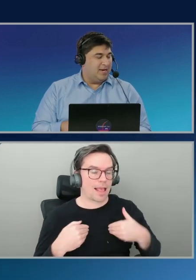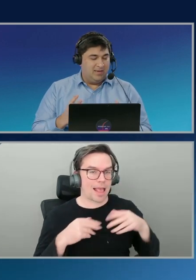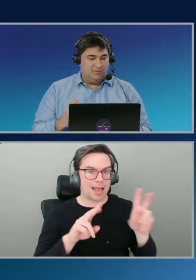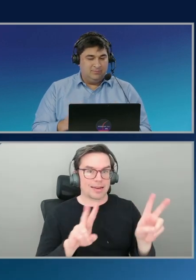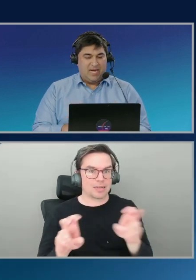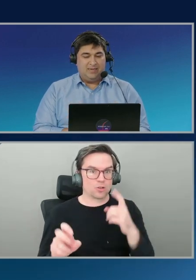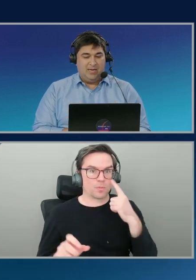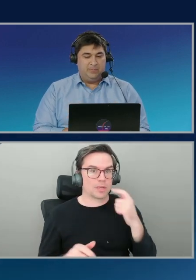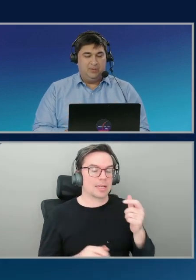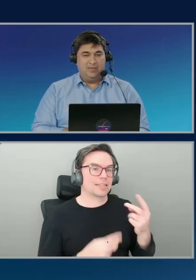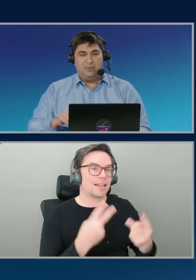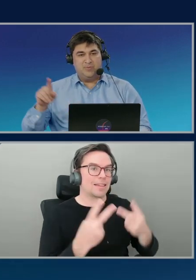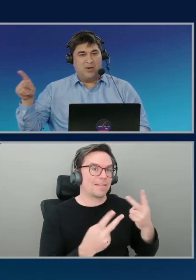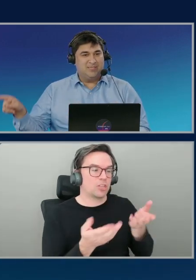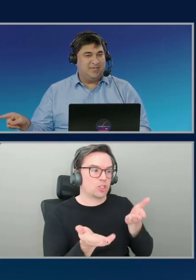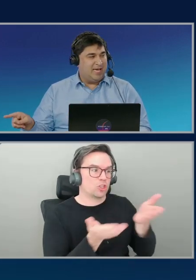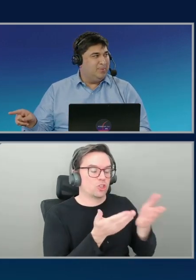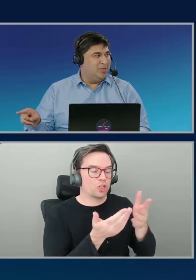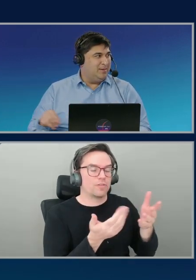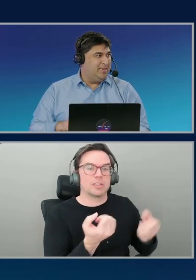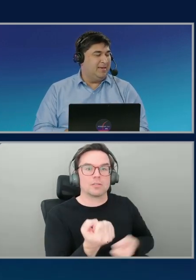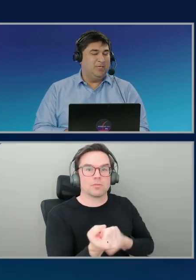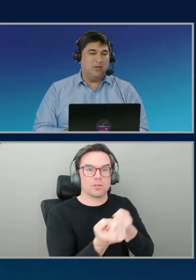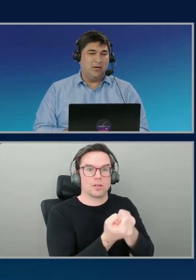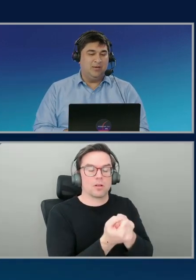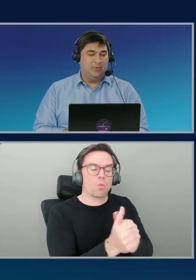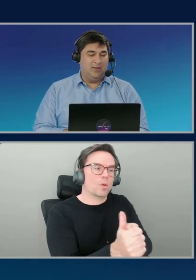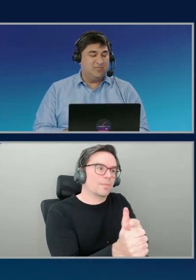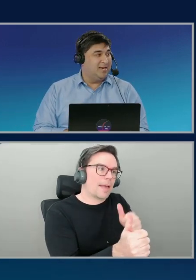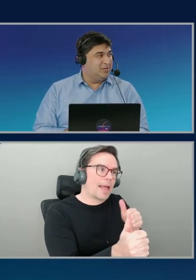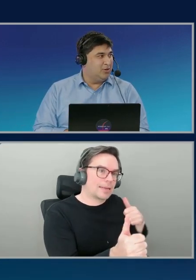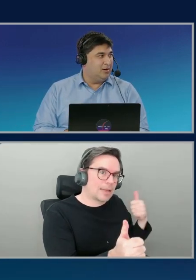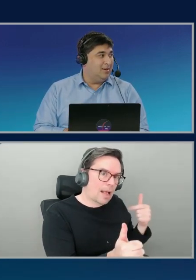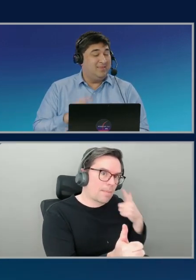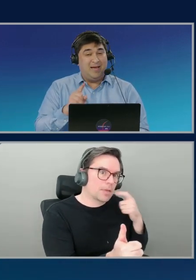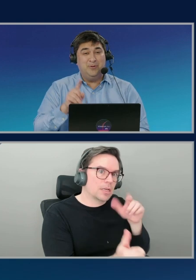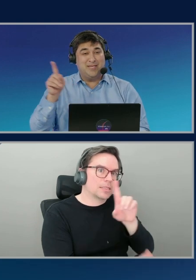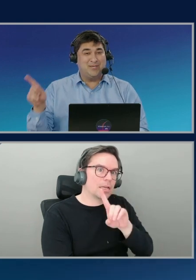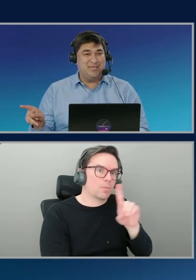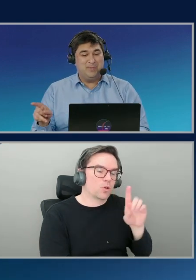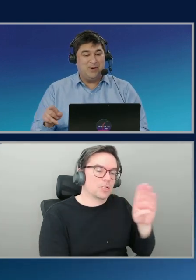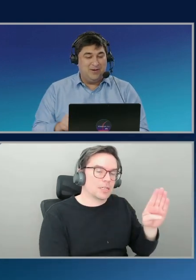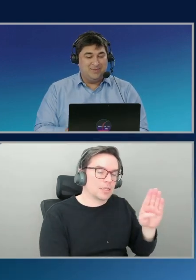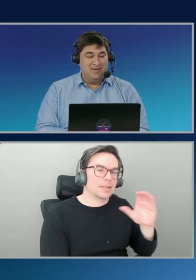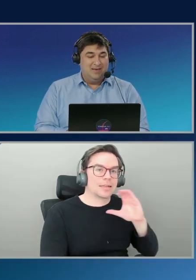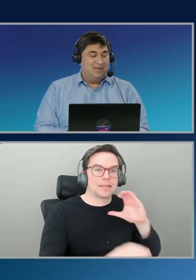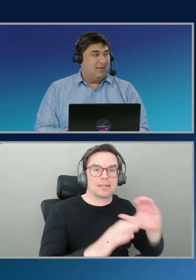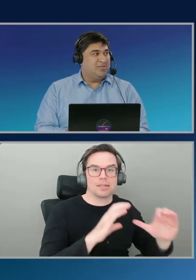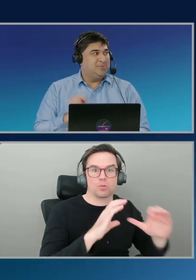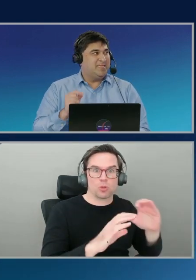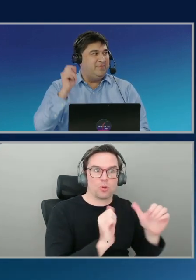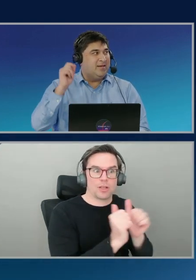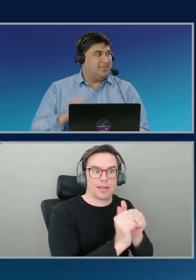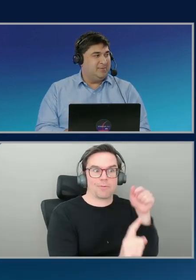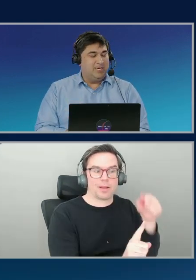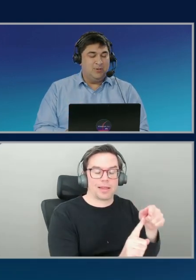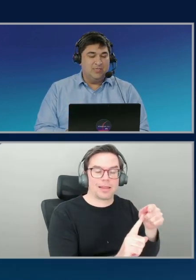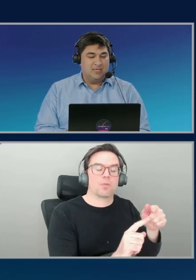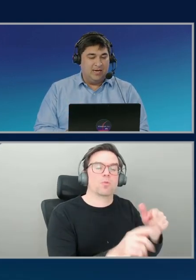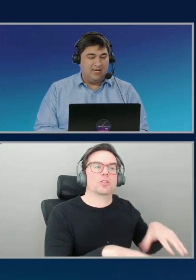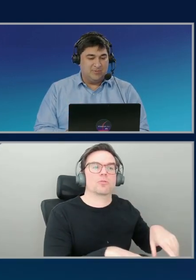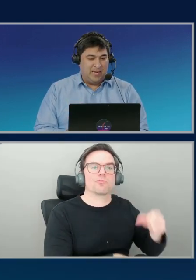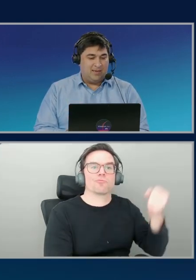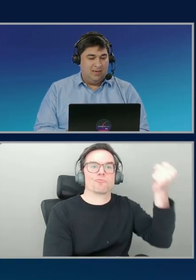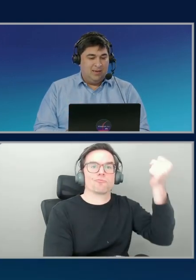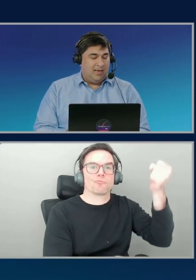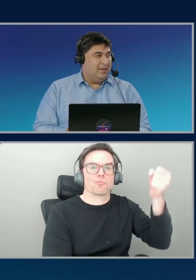it was getting backed up. That was because the DynamoDB table talking to it was getting throttled. And that was actually because there was a specific customer who